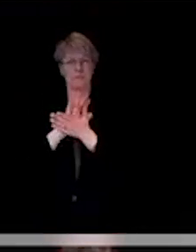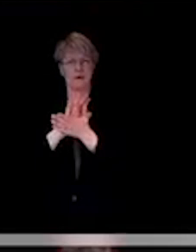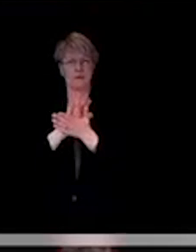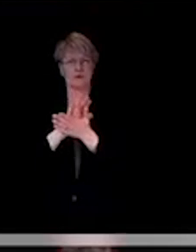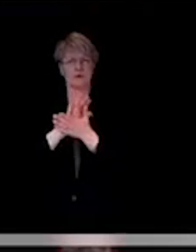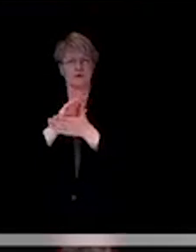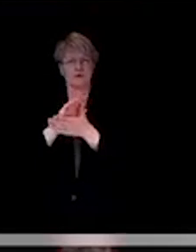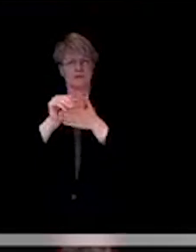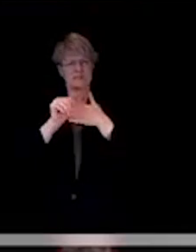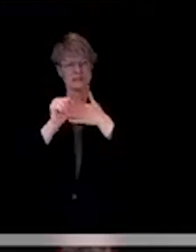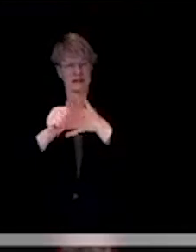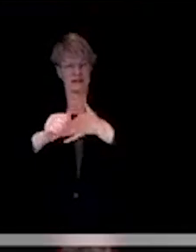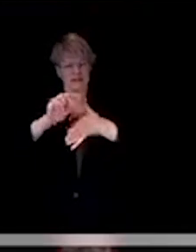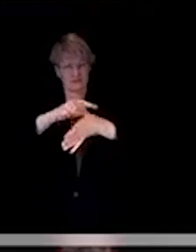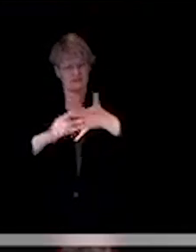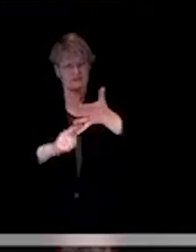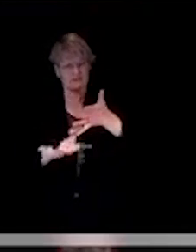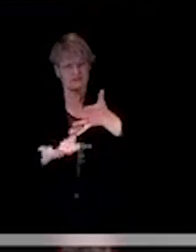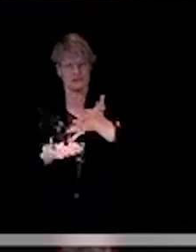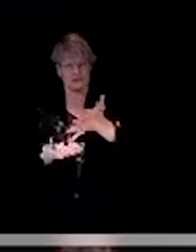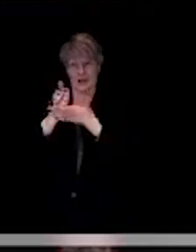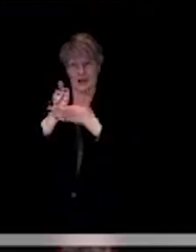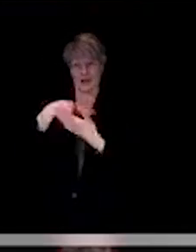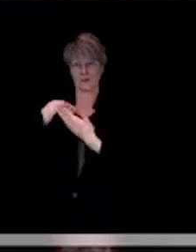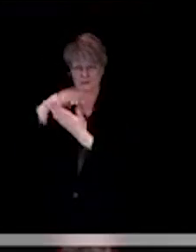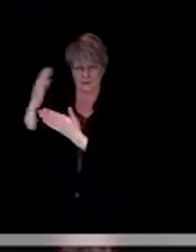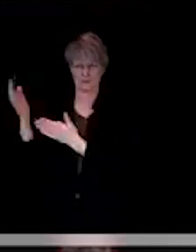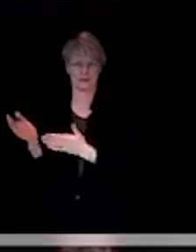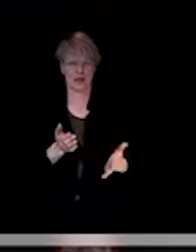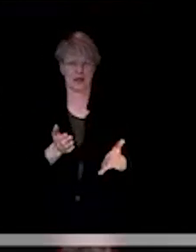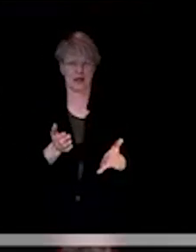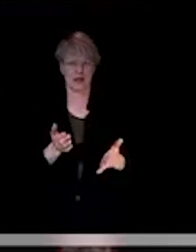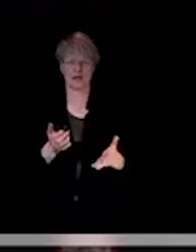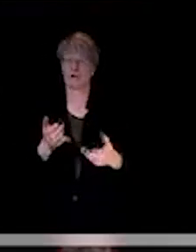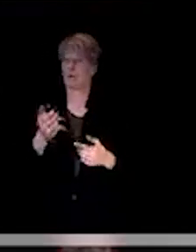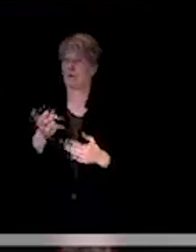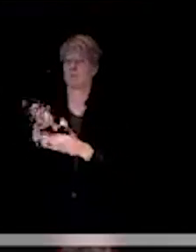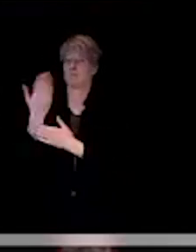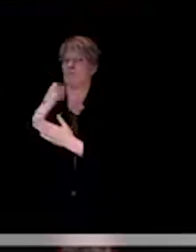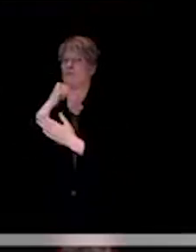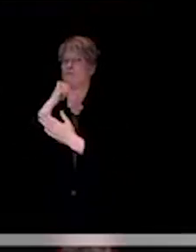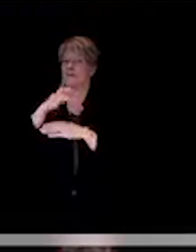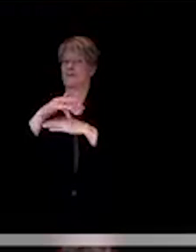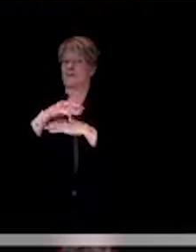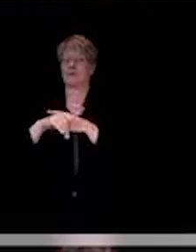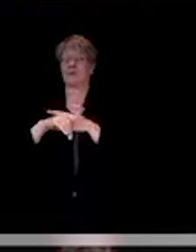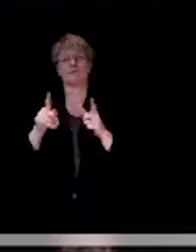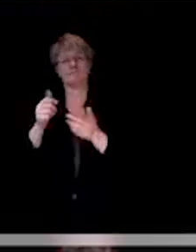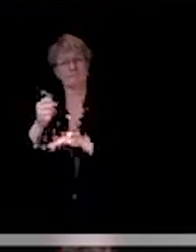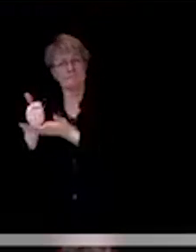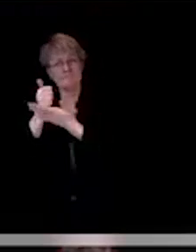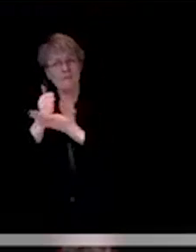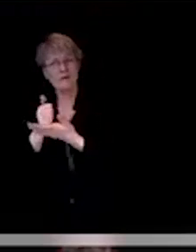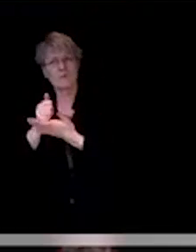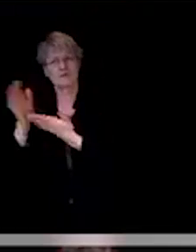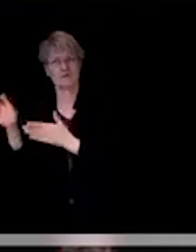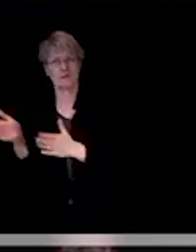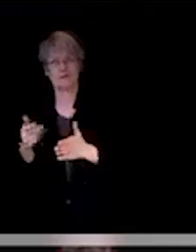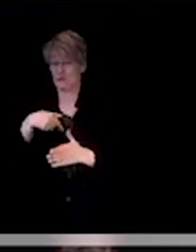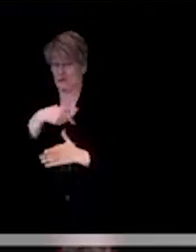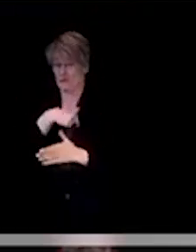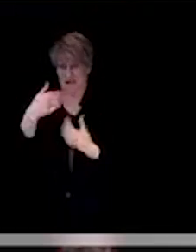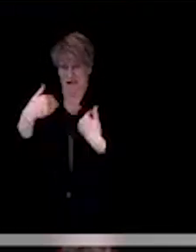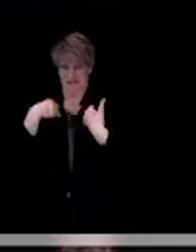wasn't available yet. So, we'll take a look at that. And so, I'm sure that those are for planning purposes and that date has not come yet. And so,